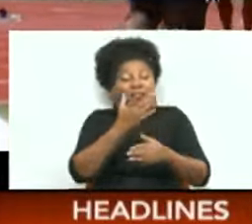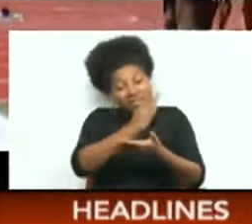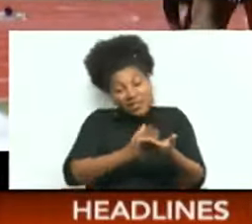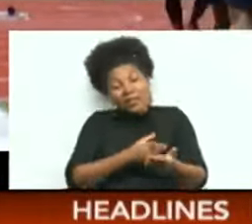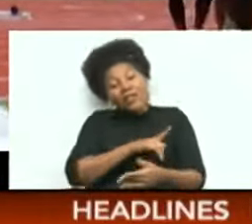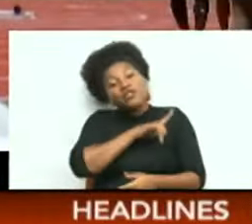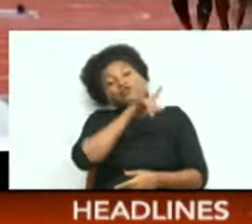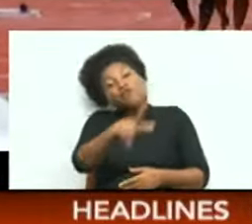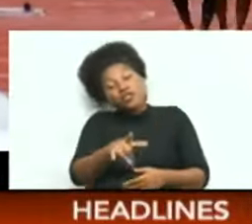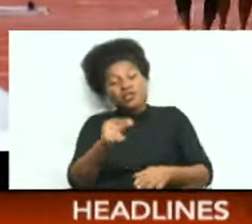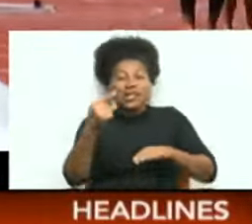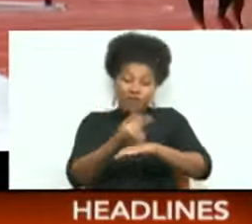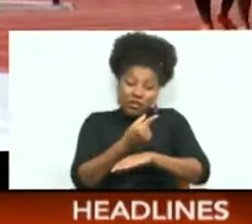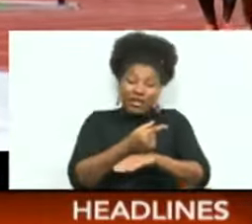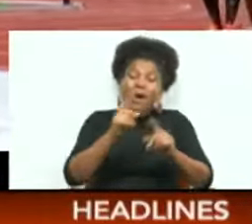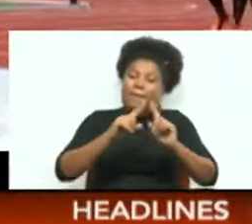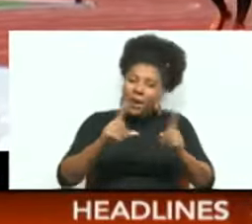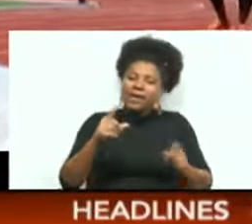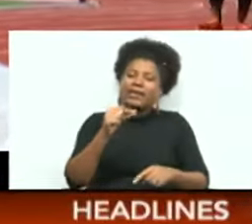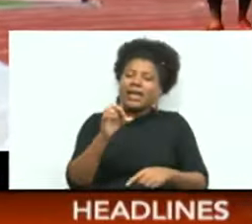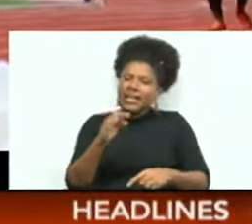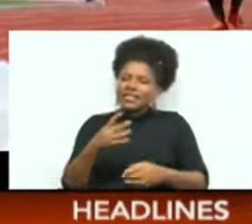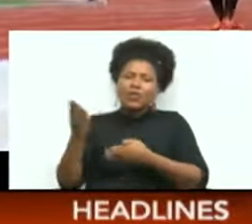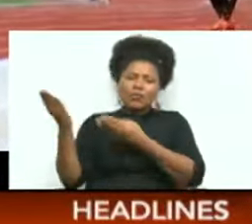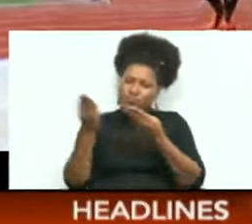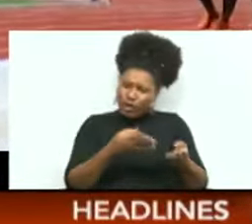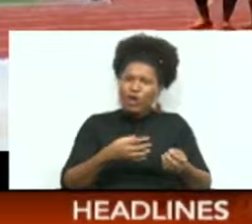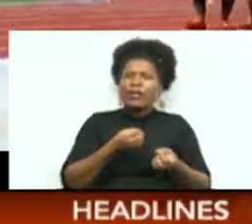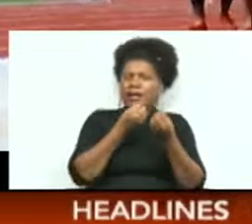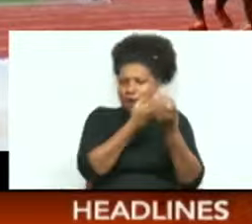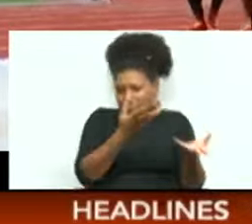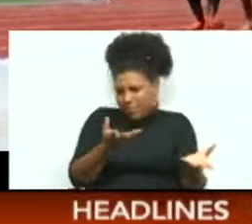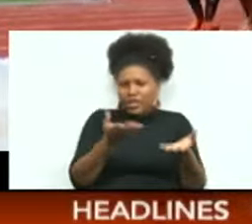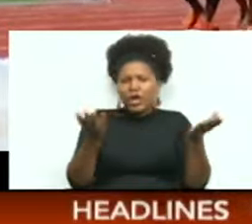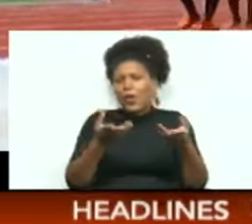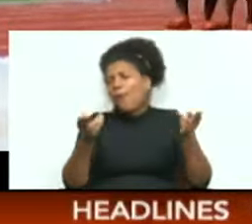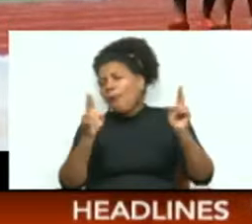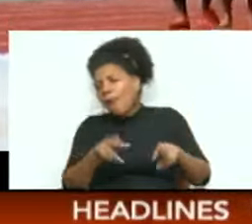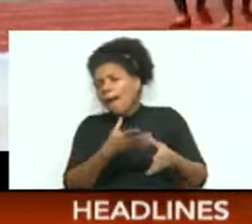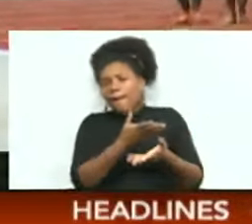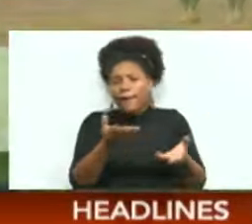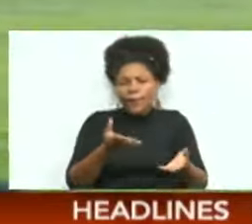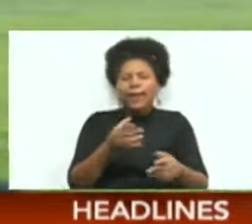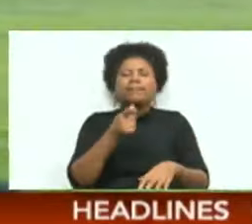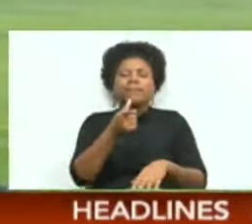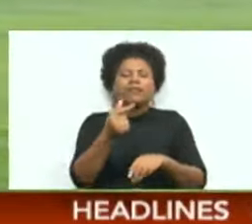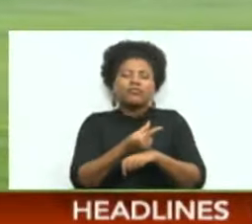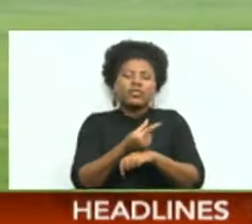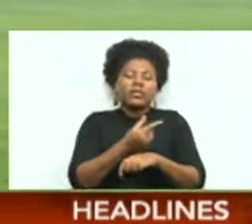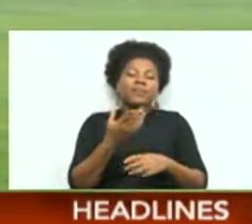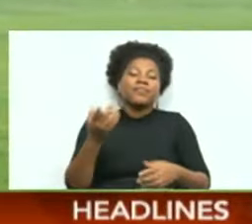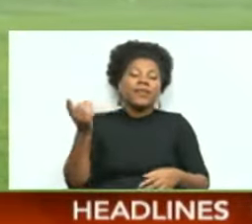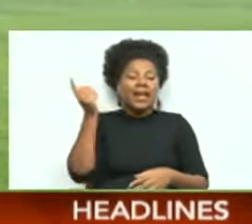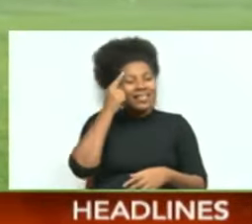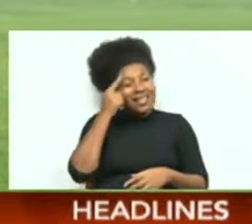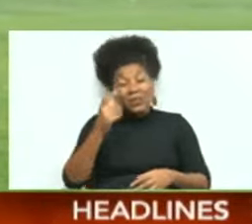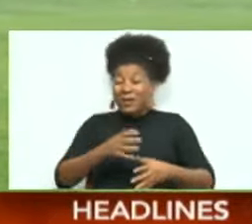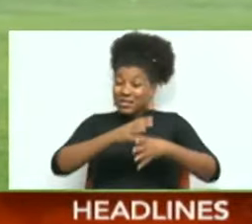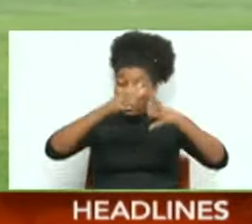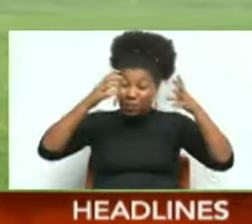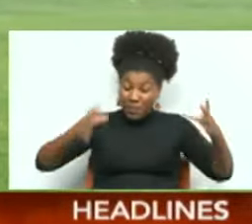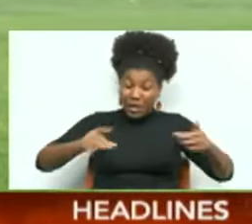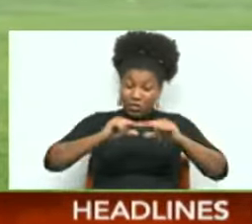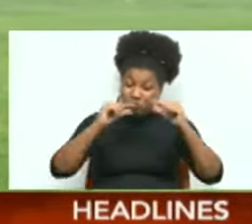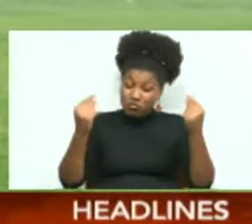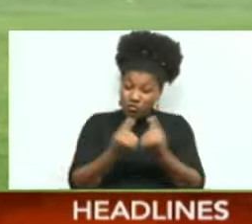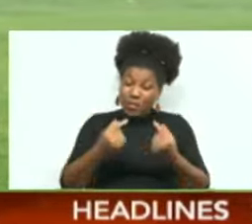Jassy and Ignatius will bring us as close as possible to what can be expected out of Grenada. I think we have such a large contingent coming